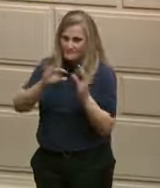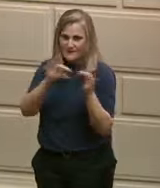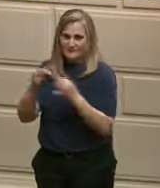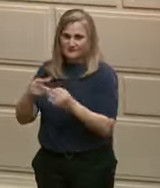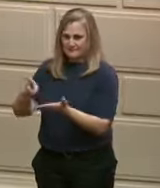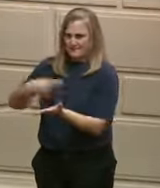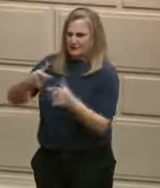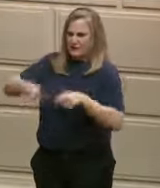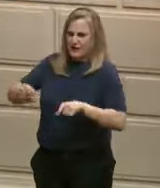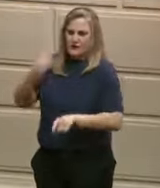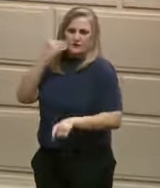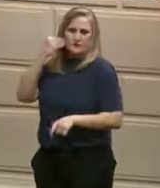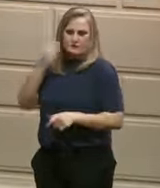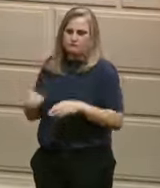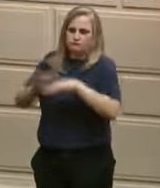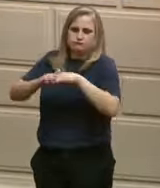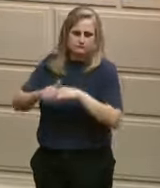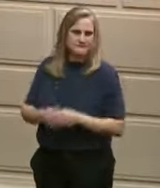Just think.